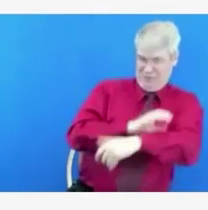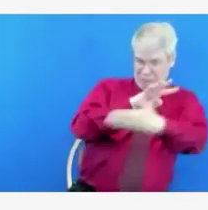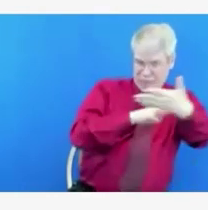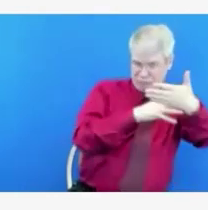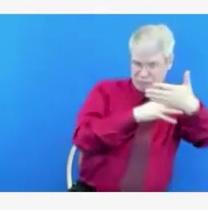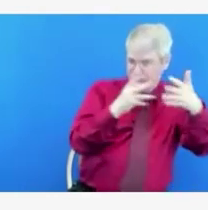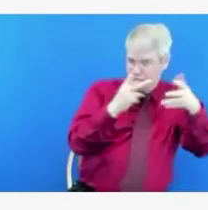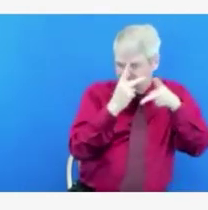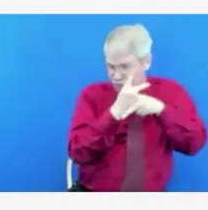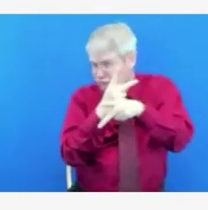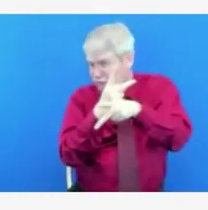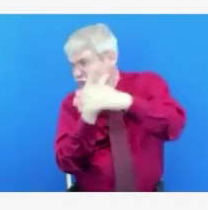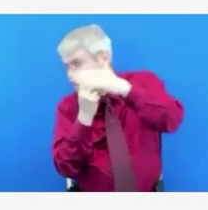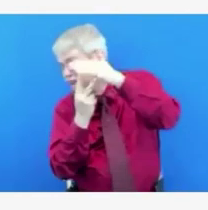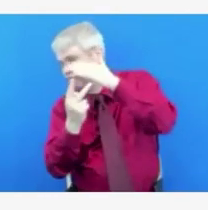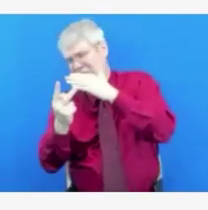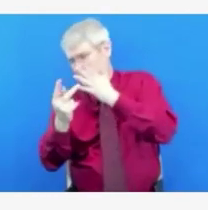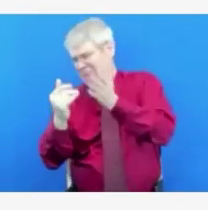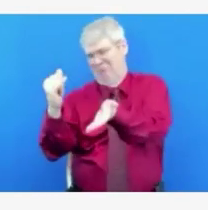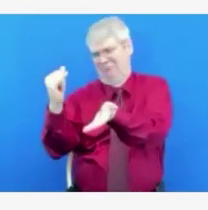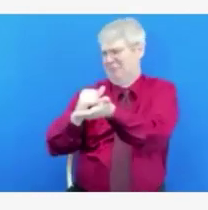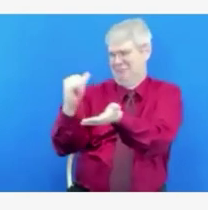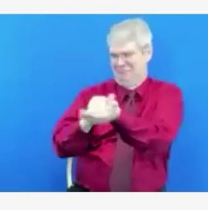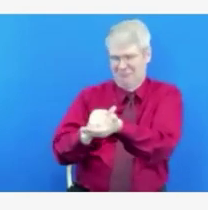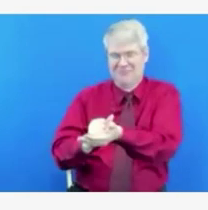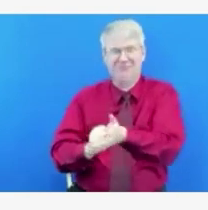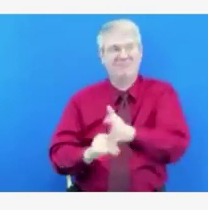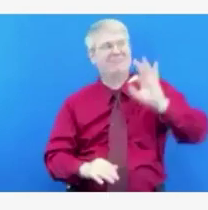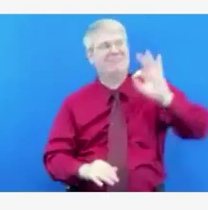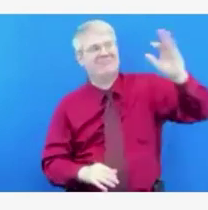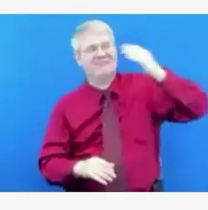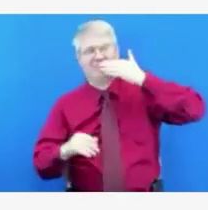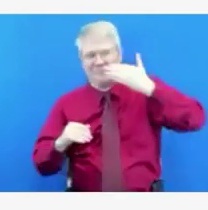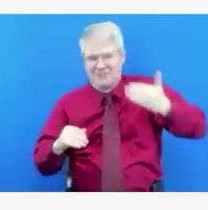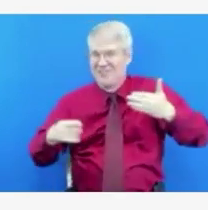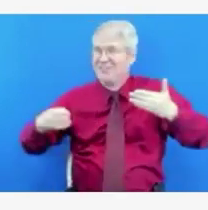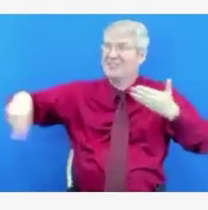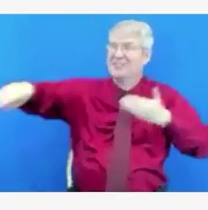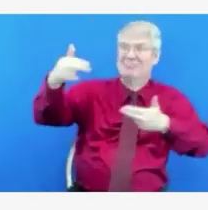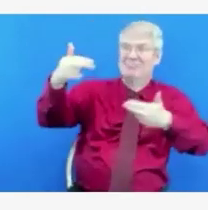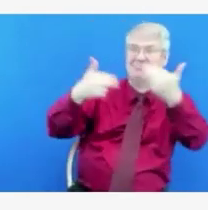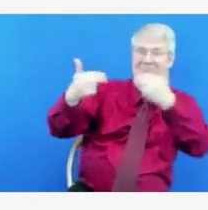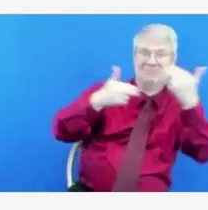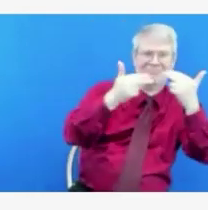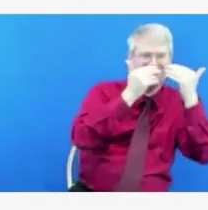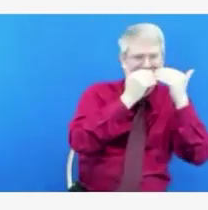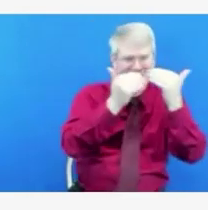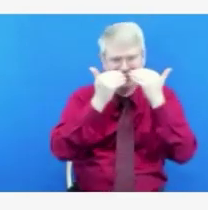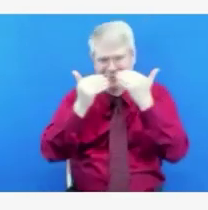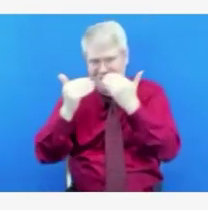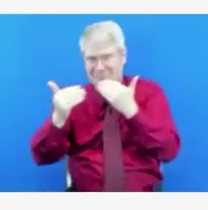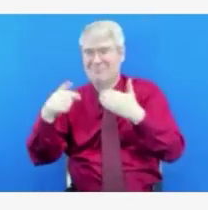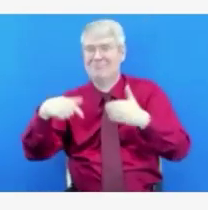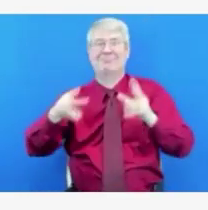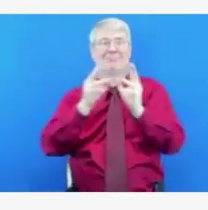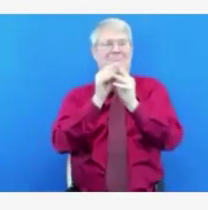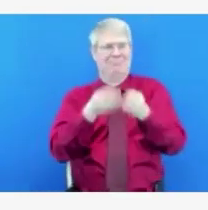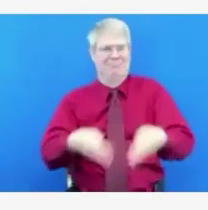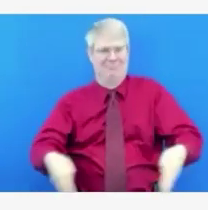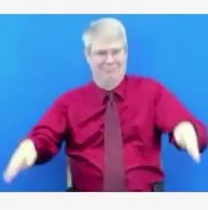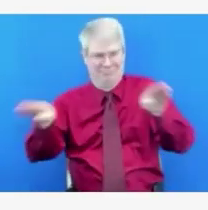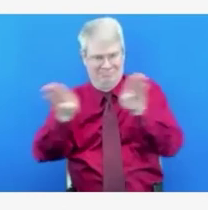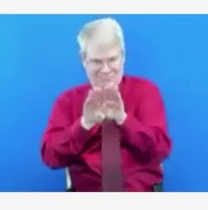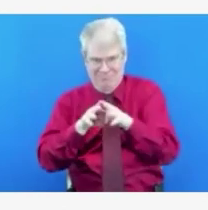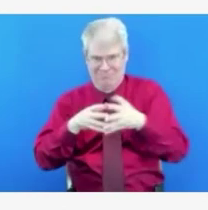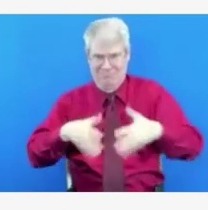Okay. Thanks, everyone, for your time today. We'll go ahead and wrap it up for today. We are planning another